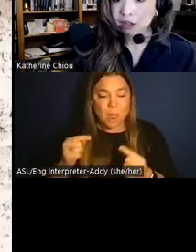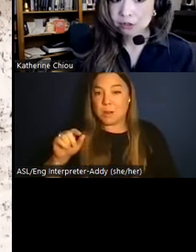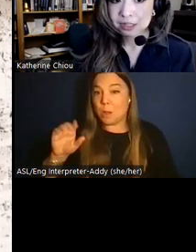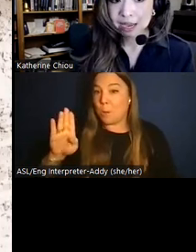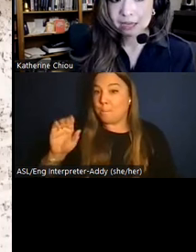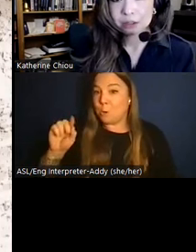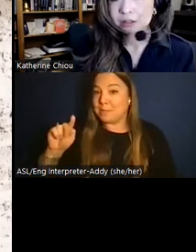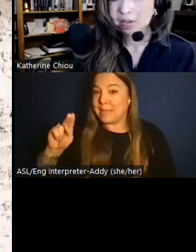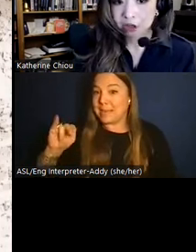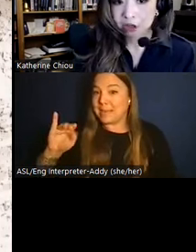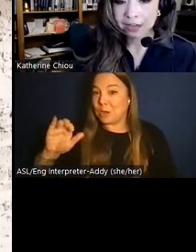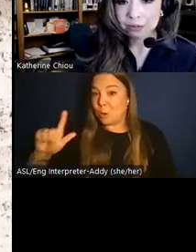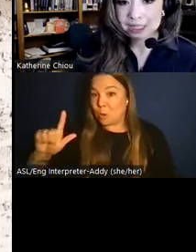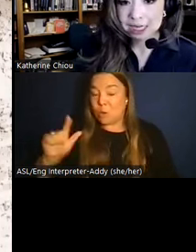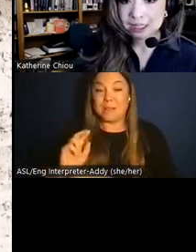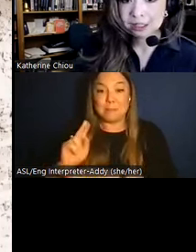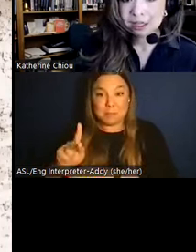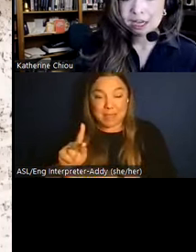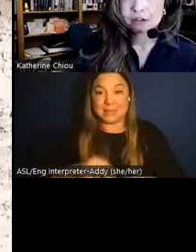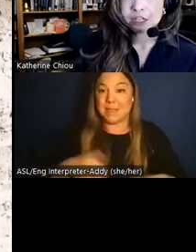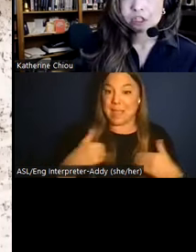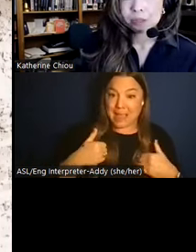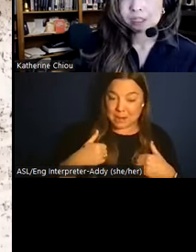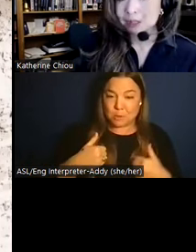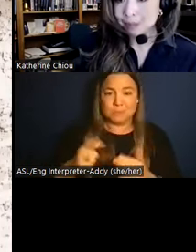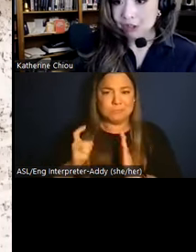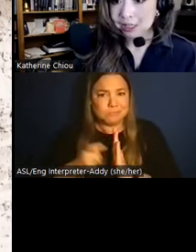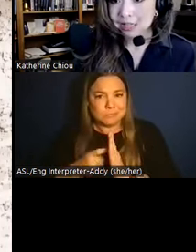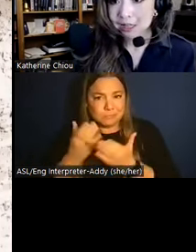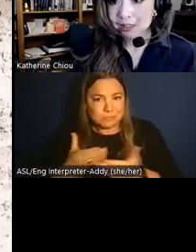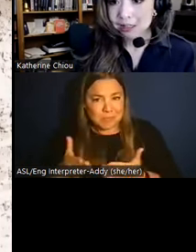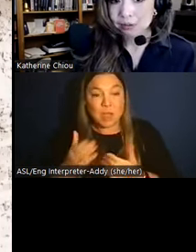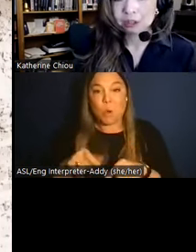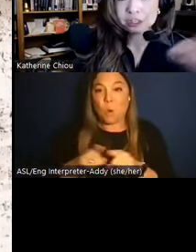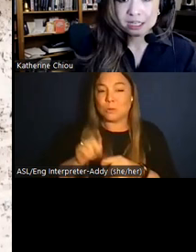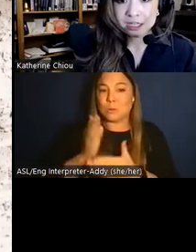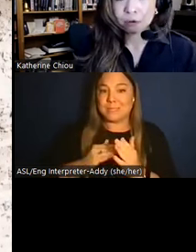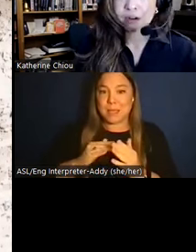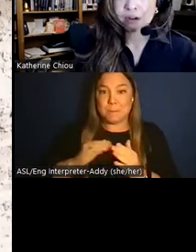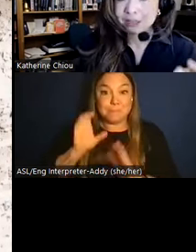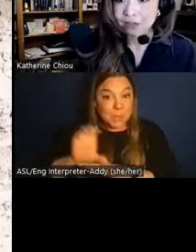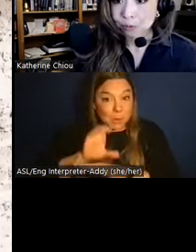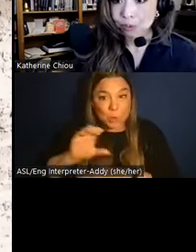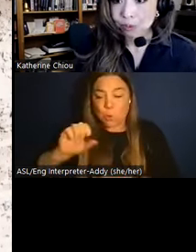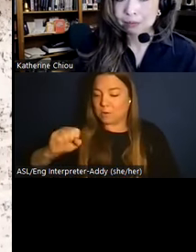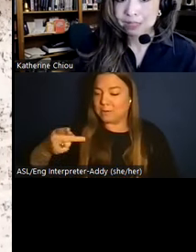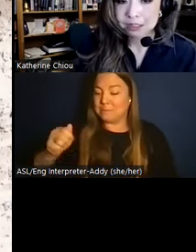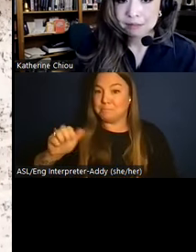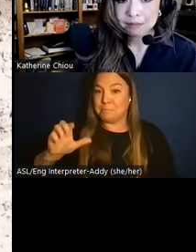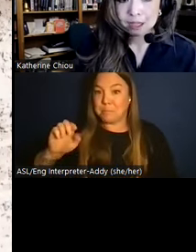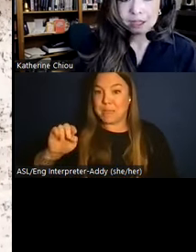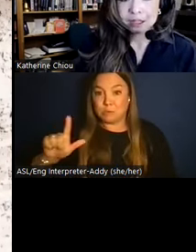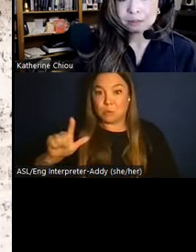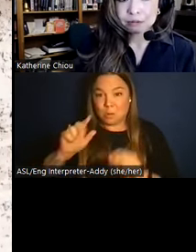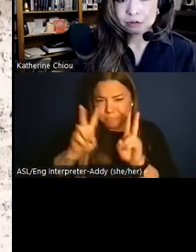faunal, which is animal, and artifactual data, enriched with some spatial analyses with understanding of where activities were taking place.